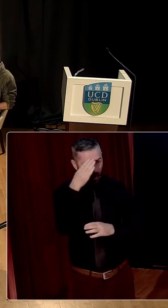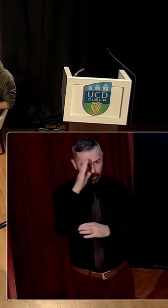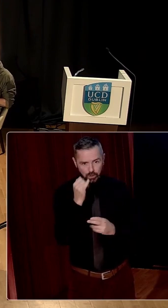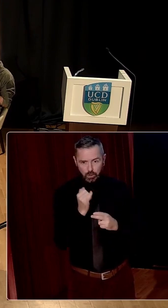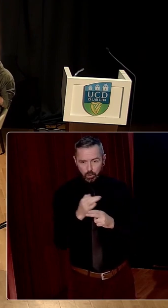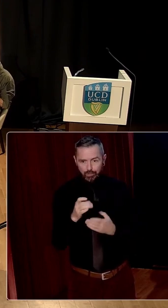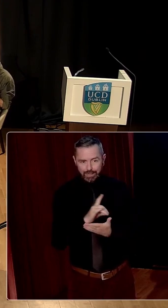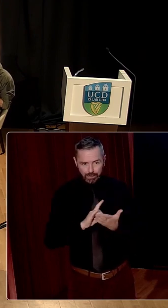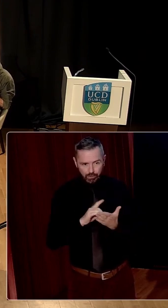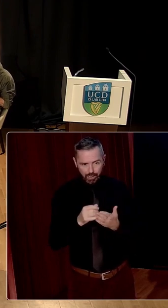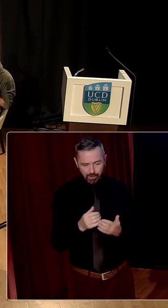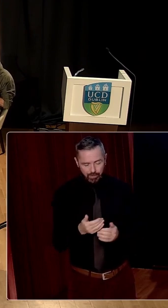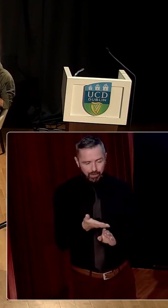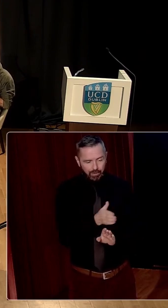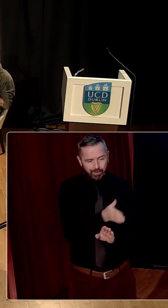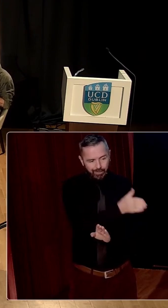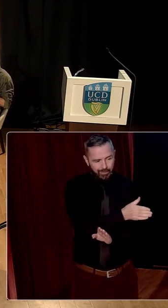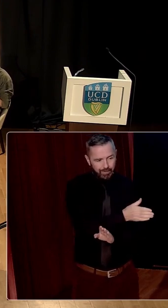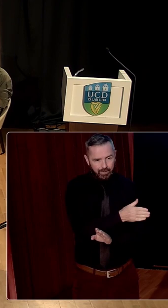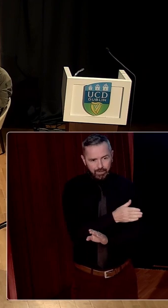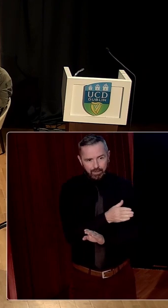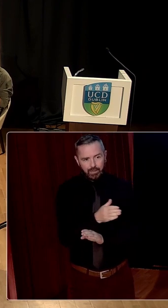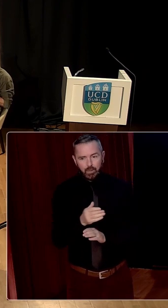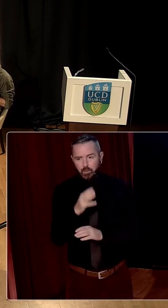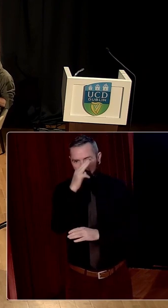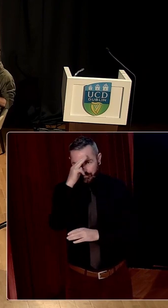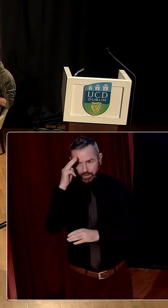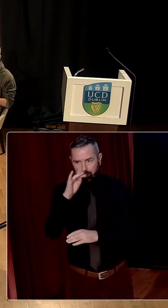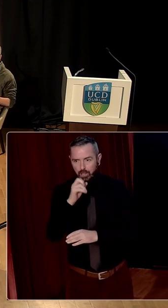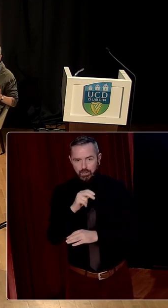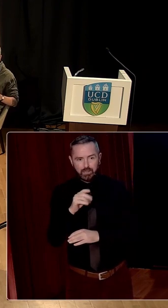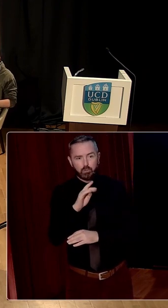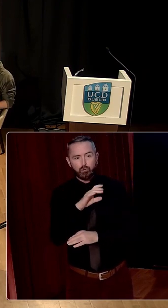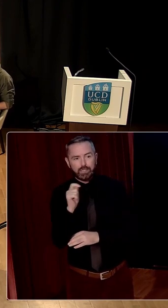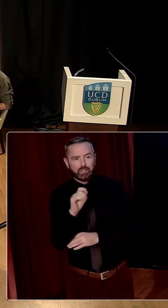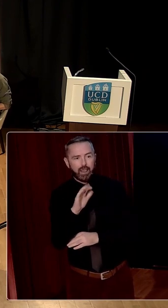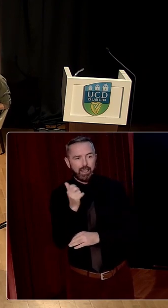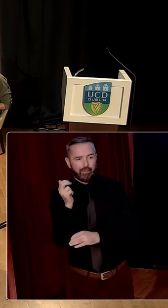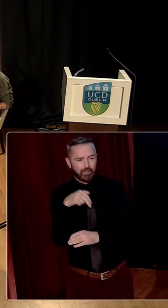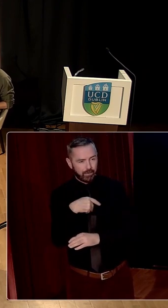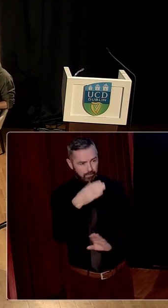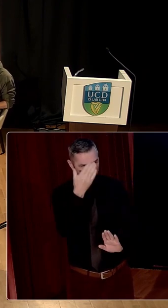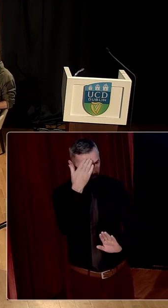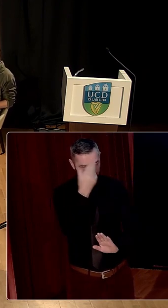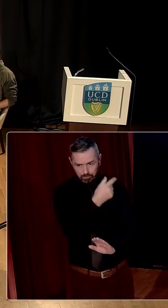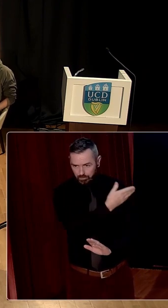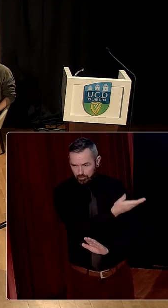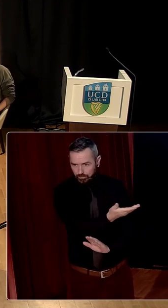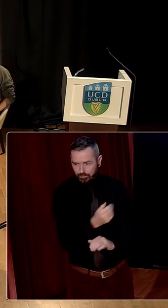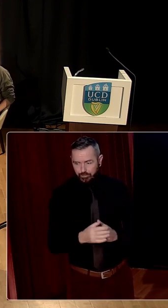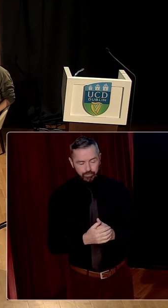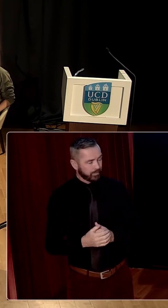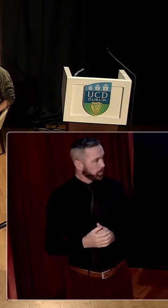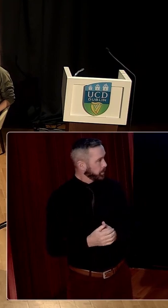And on the far right there, Professor Emeritus at the European University Institute, Brigid Laff. And I'm sure you're all very familiar with three very